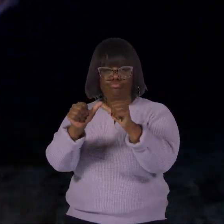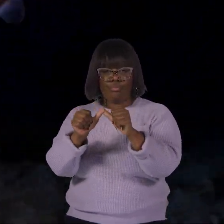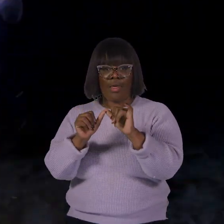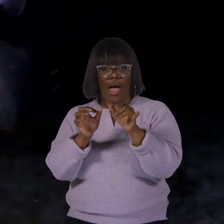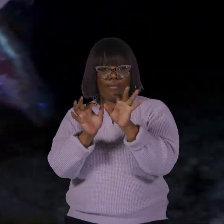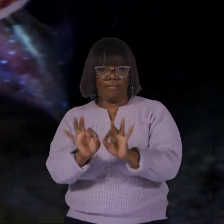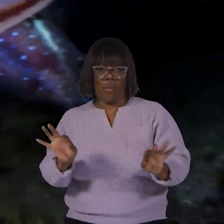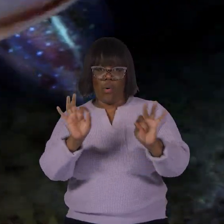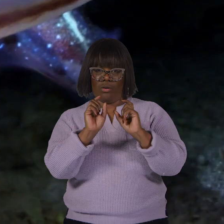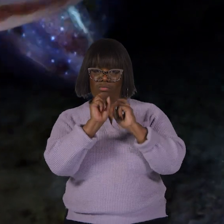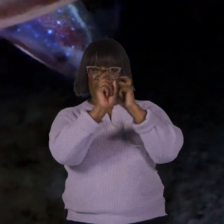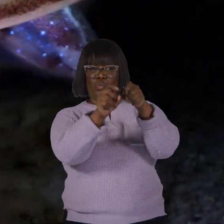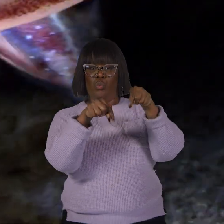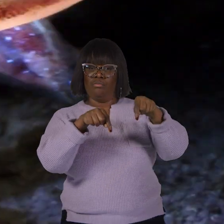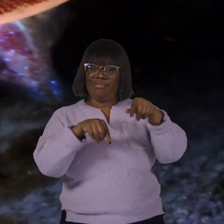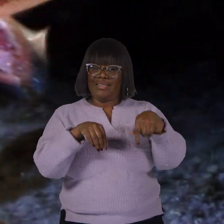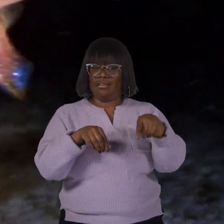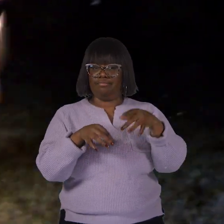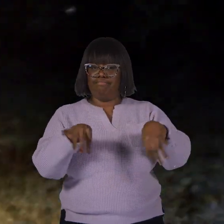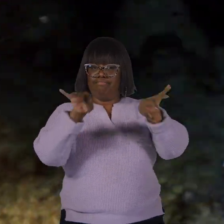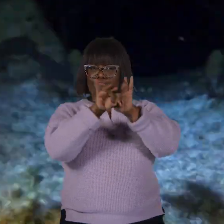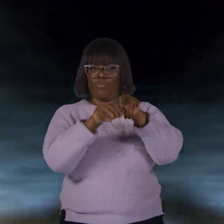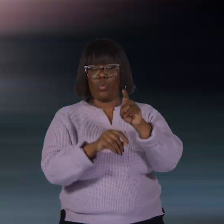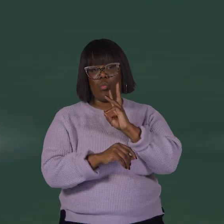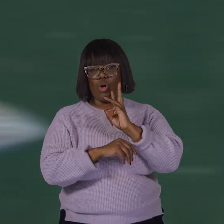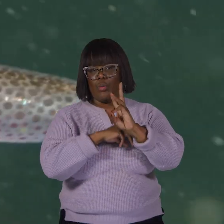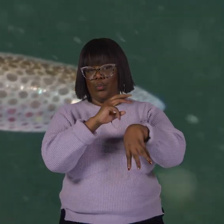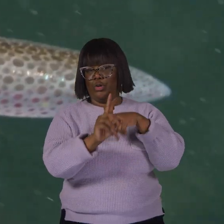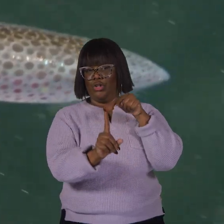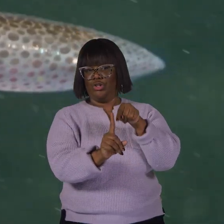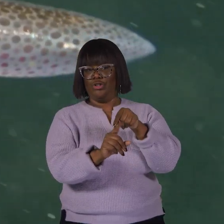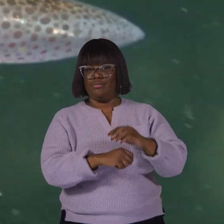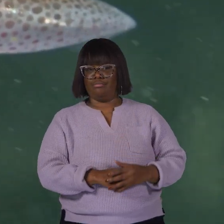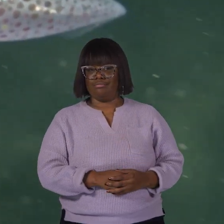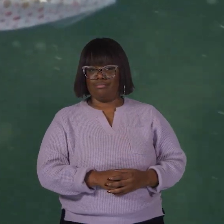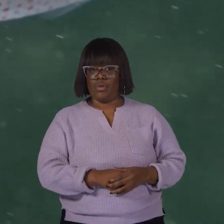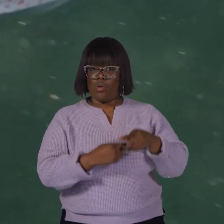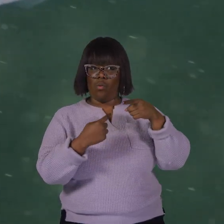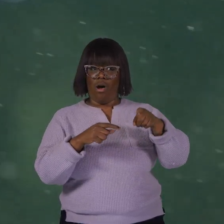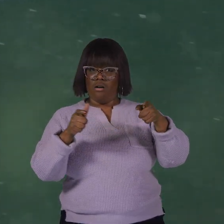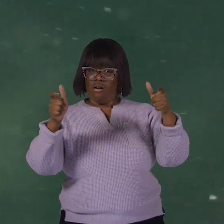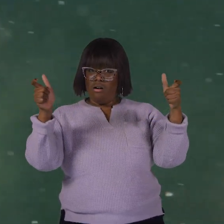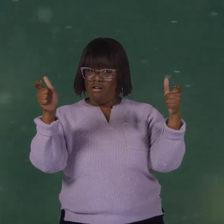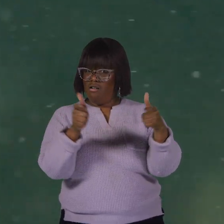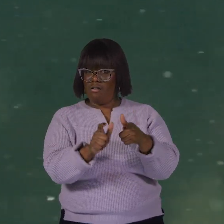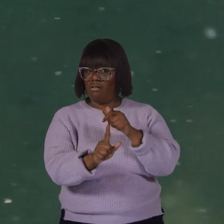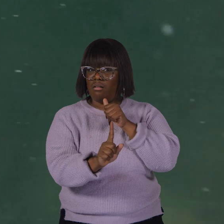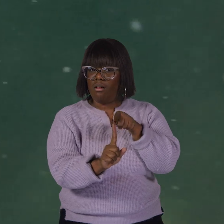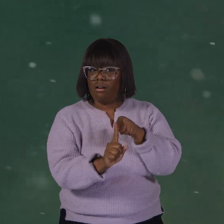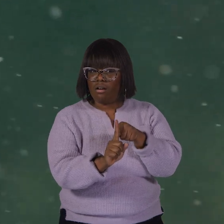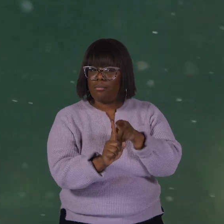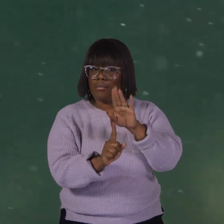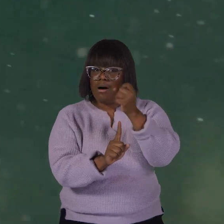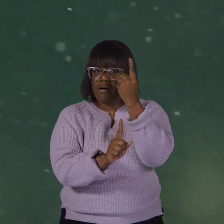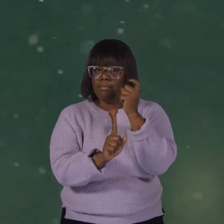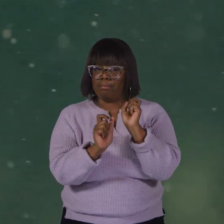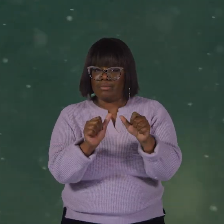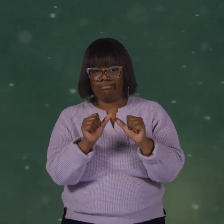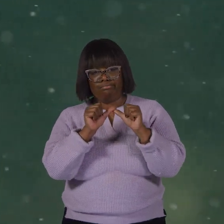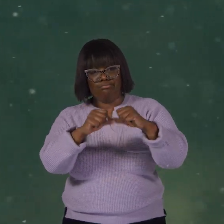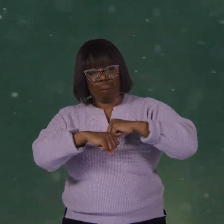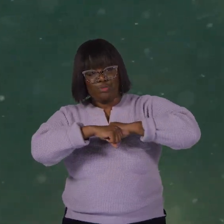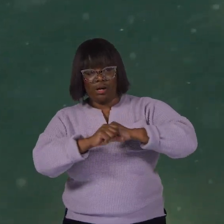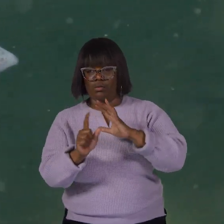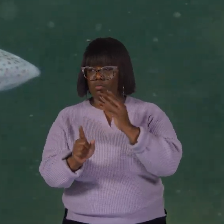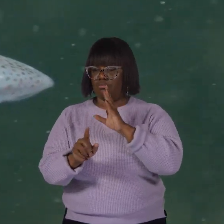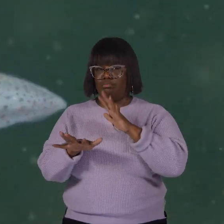an essential part of the delicate balance of the underwater world. So, while squid are not endangered now, we must continue to protect their ocean